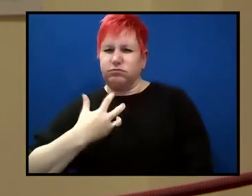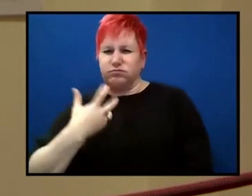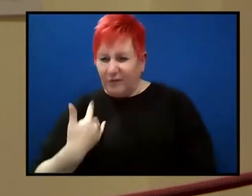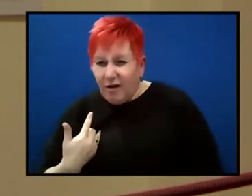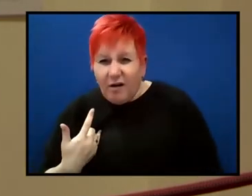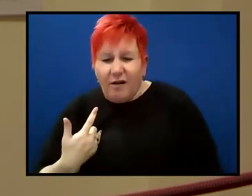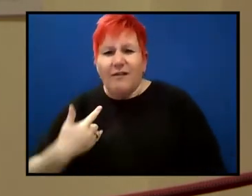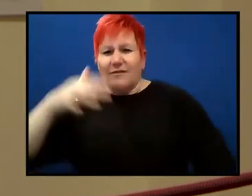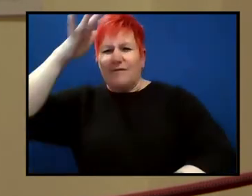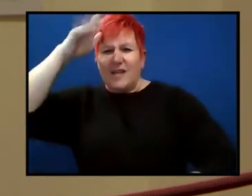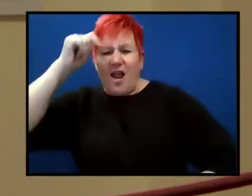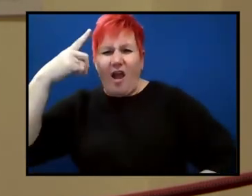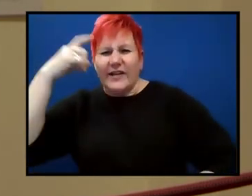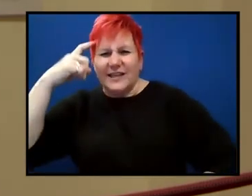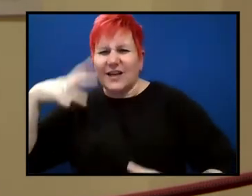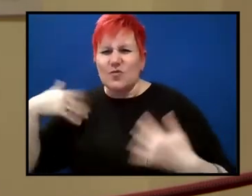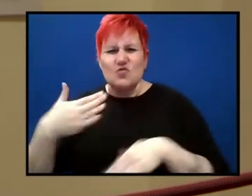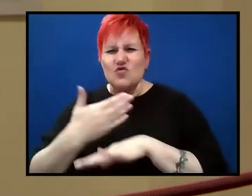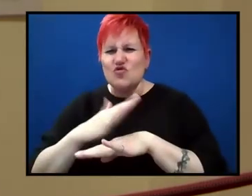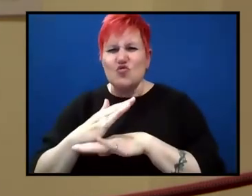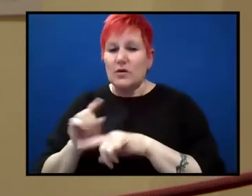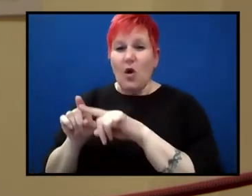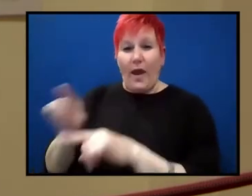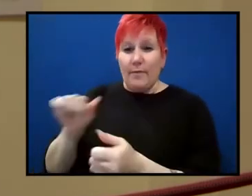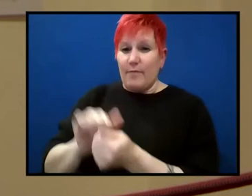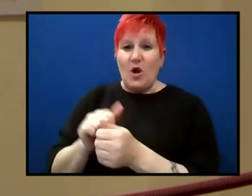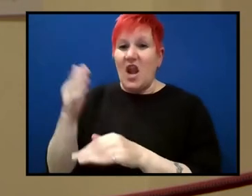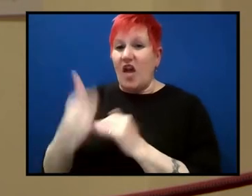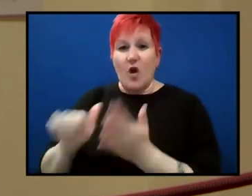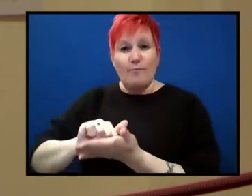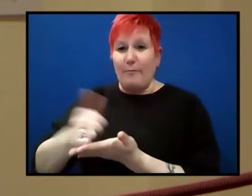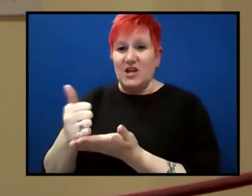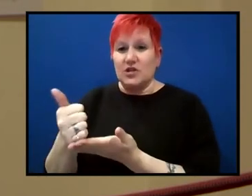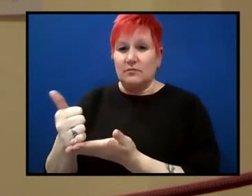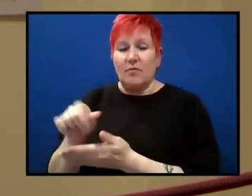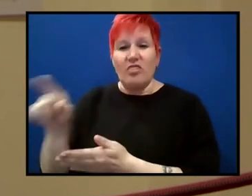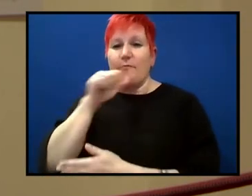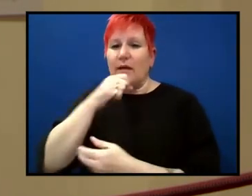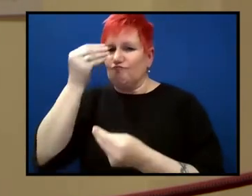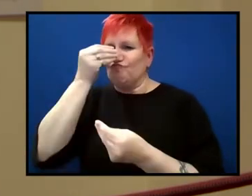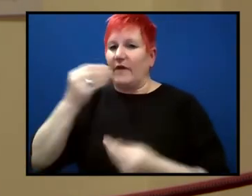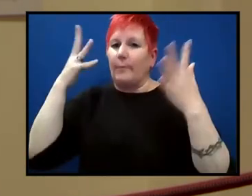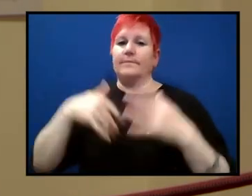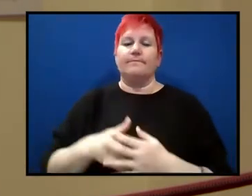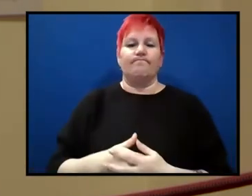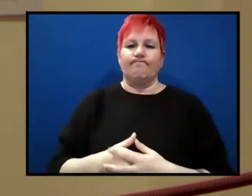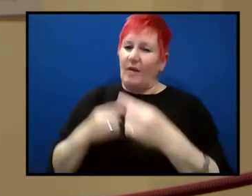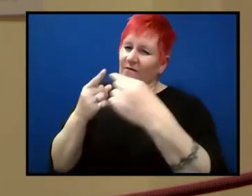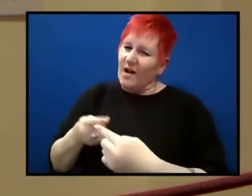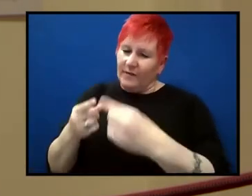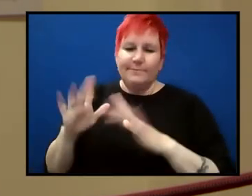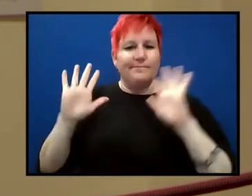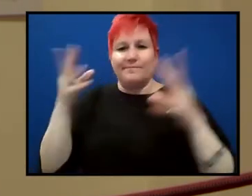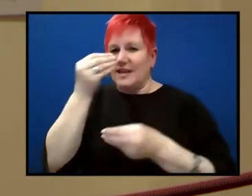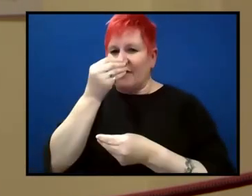and it wasn't published. So, and he basically just gave up, uh, after that and didn't try and get it published